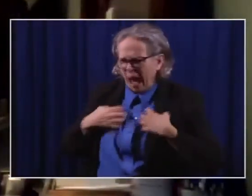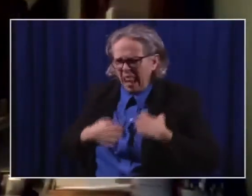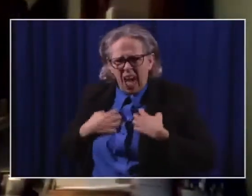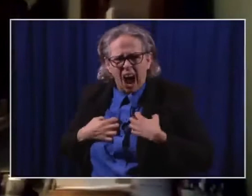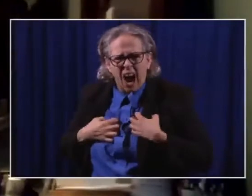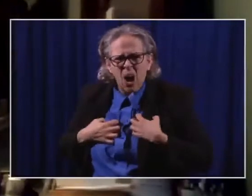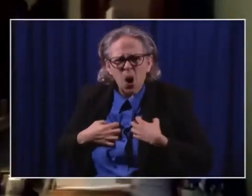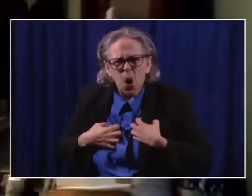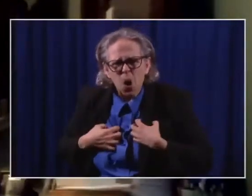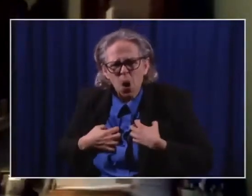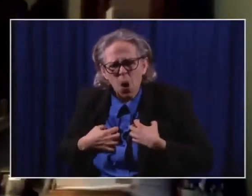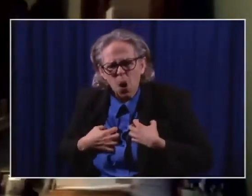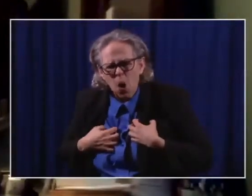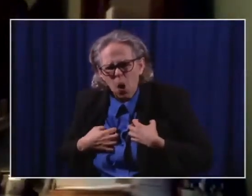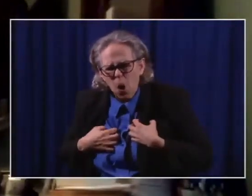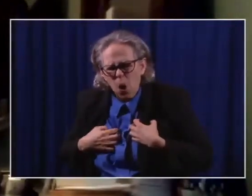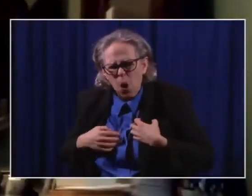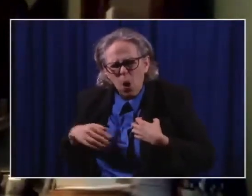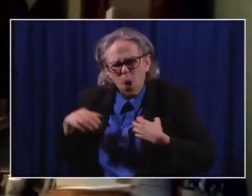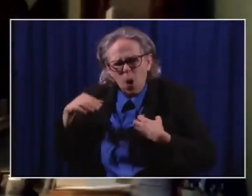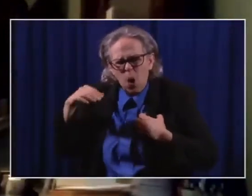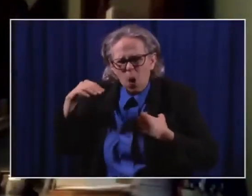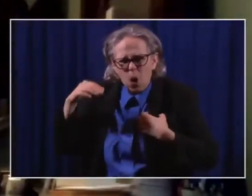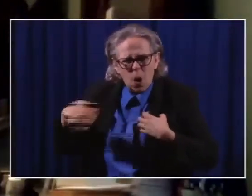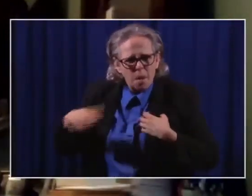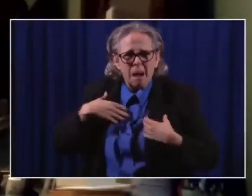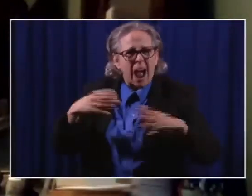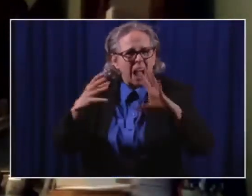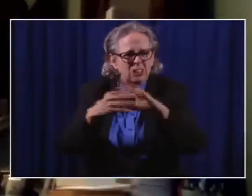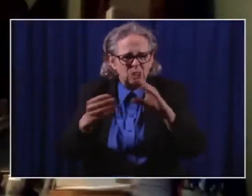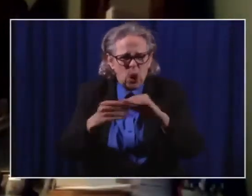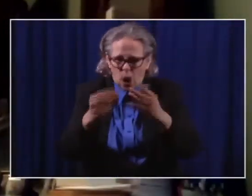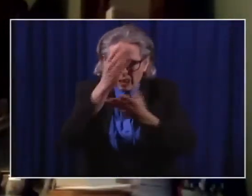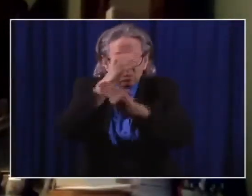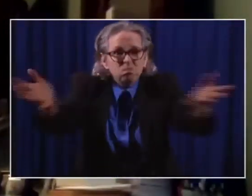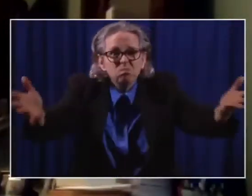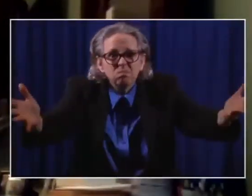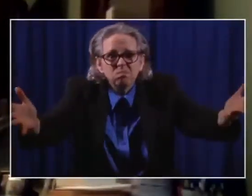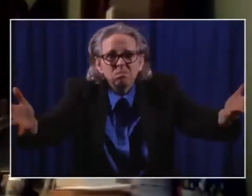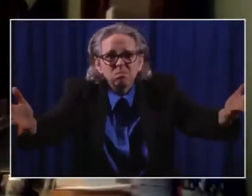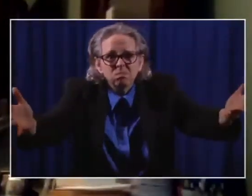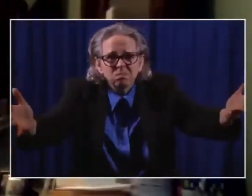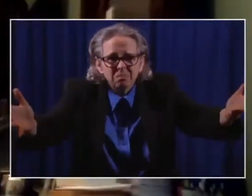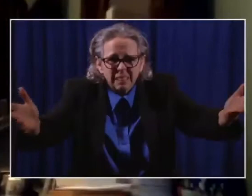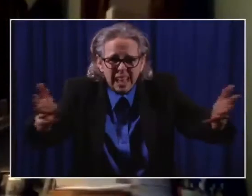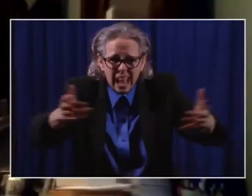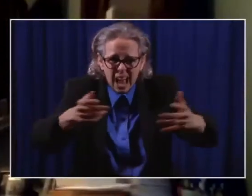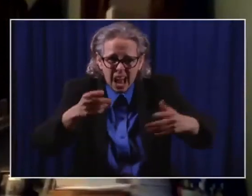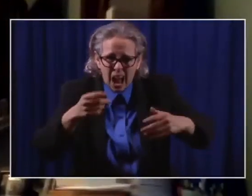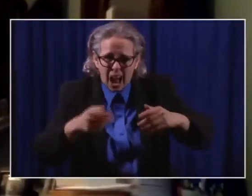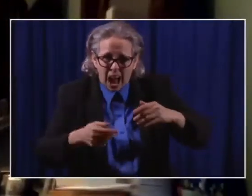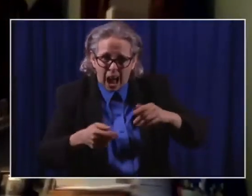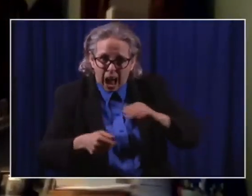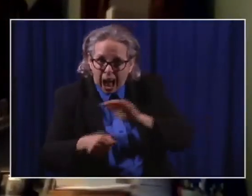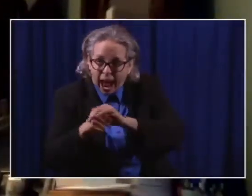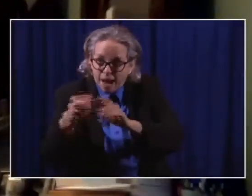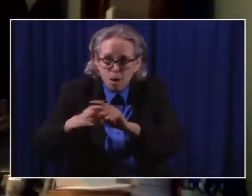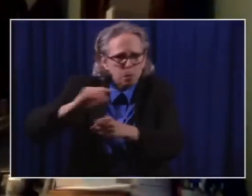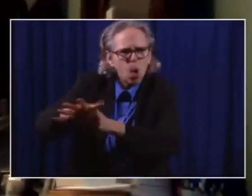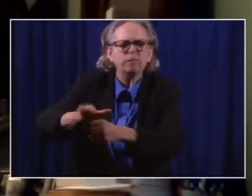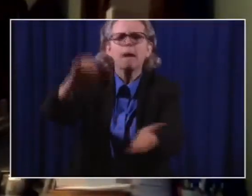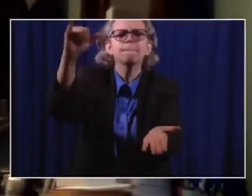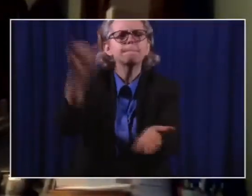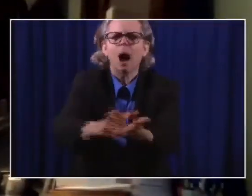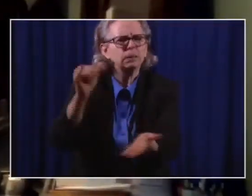which is why I did the op-ed, is that there's no place to hide from this virus if you're not going to take this